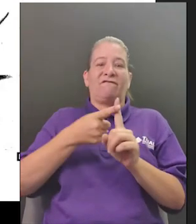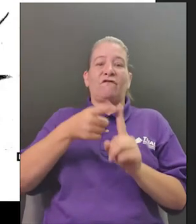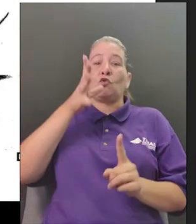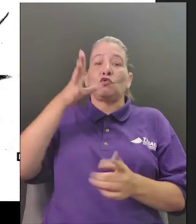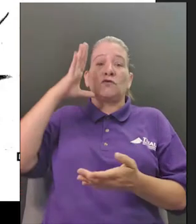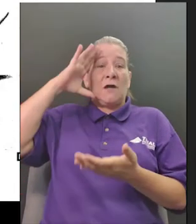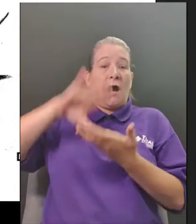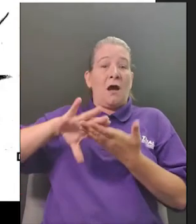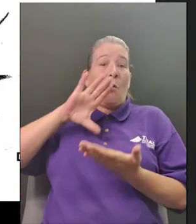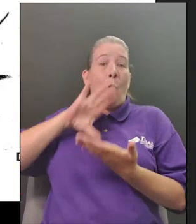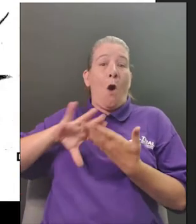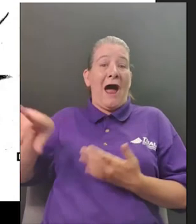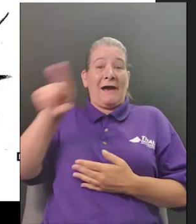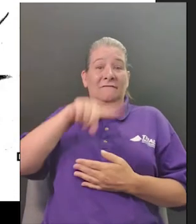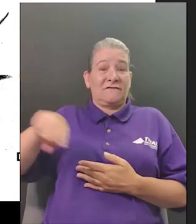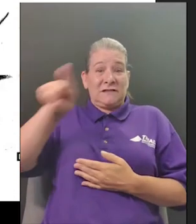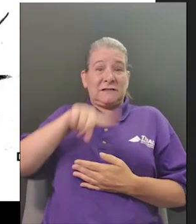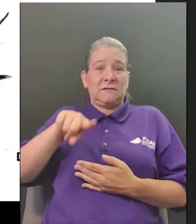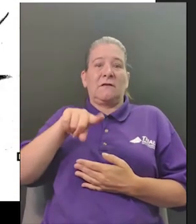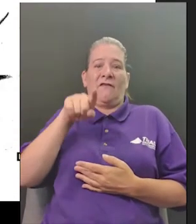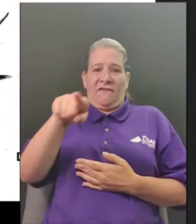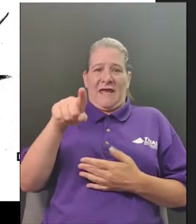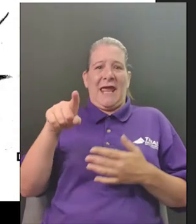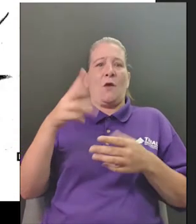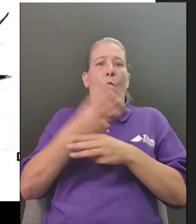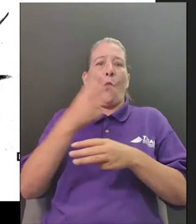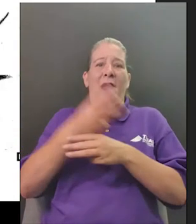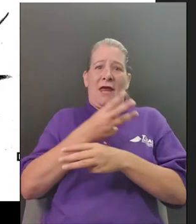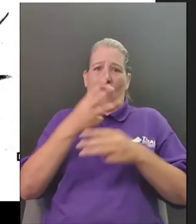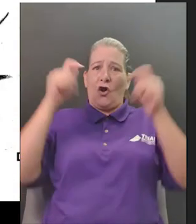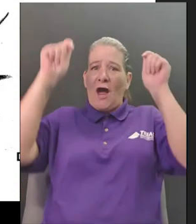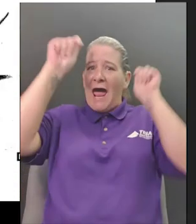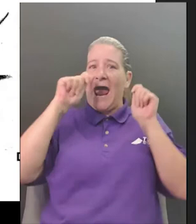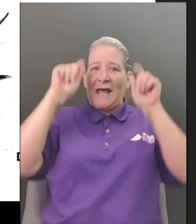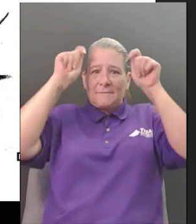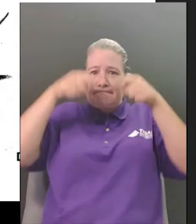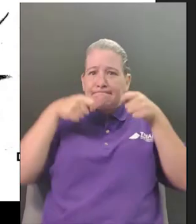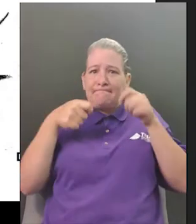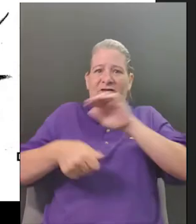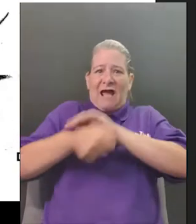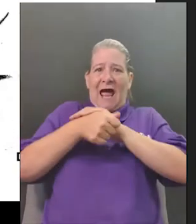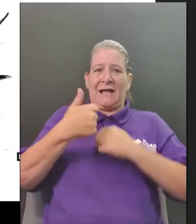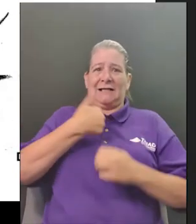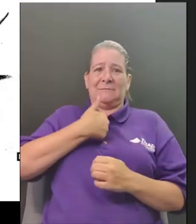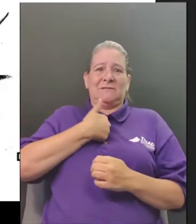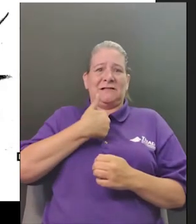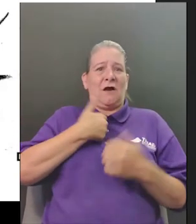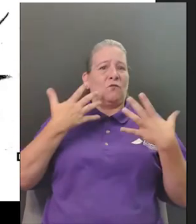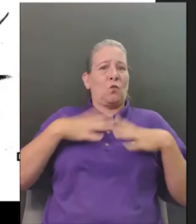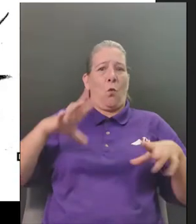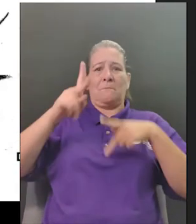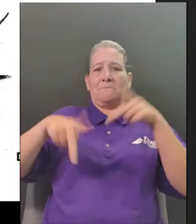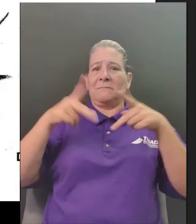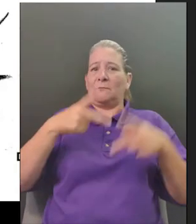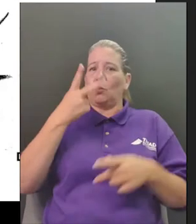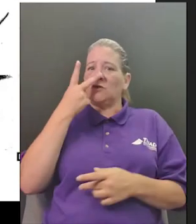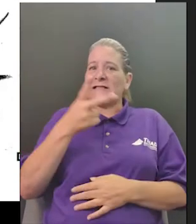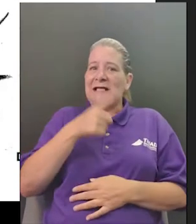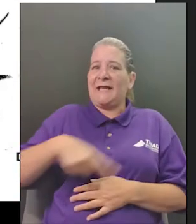here's what i found if i didn't want people to know who i was